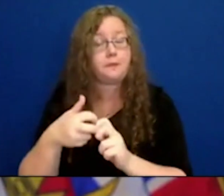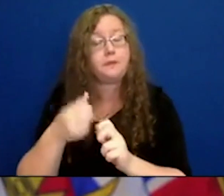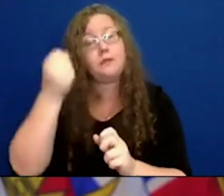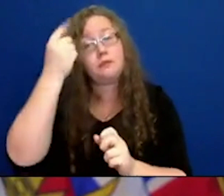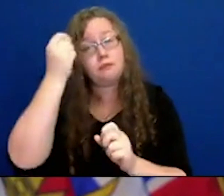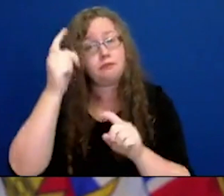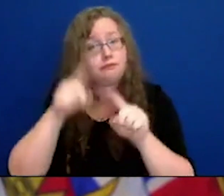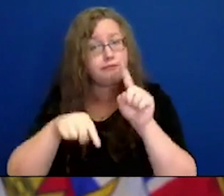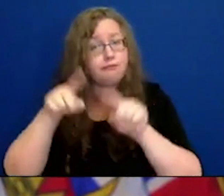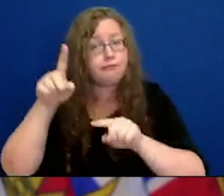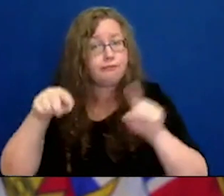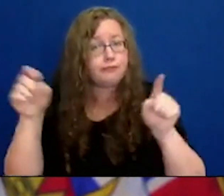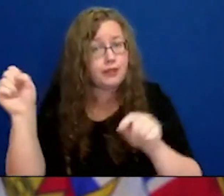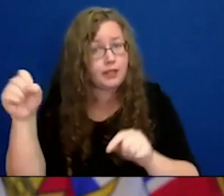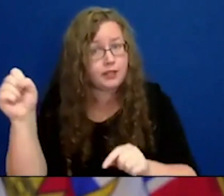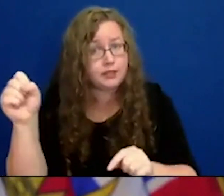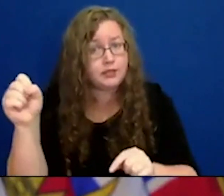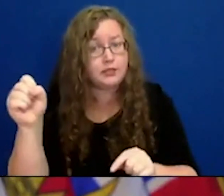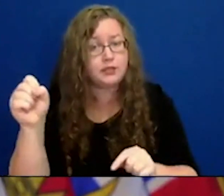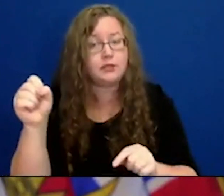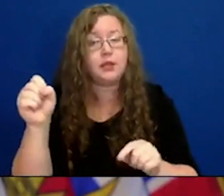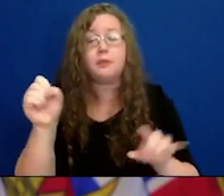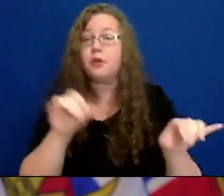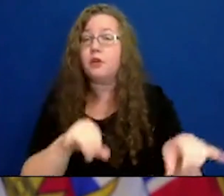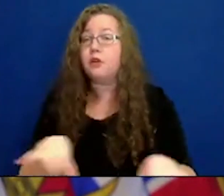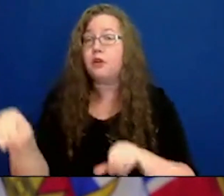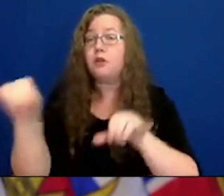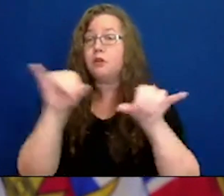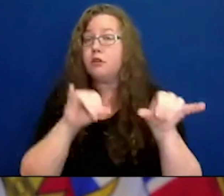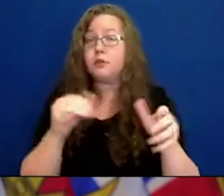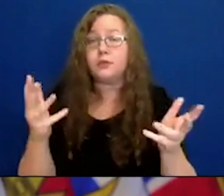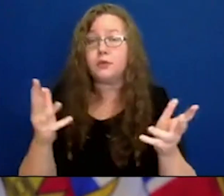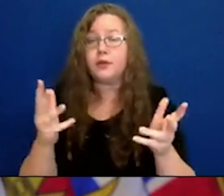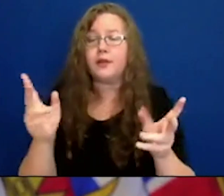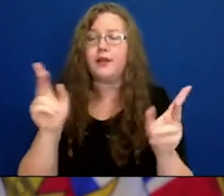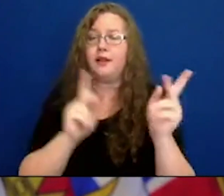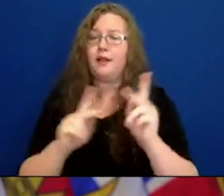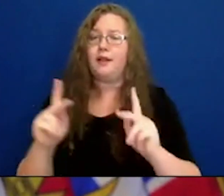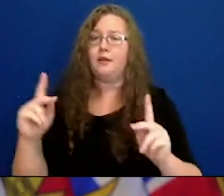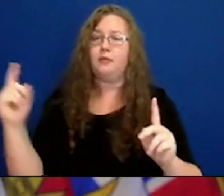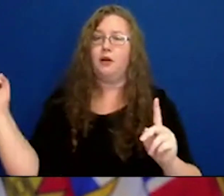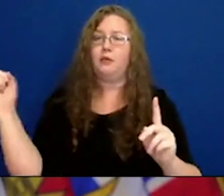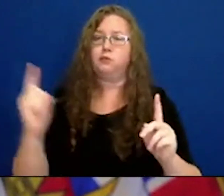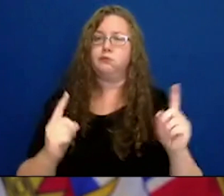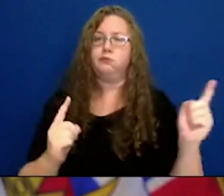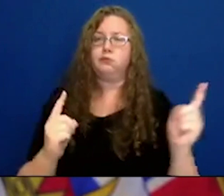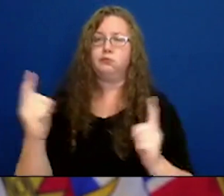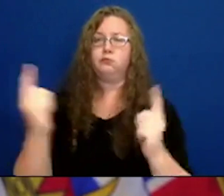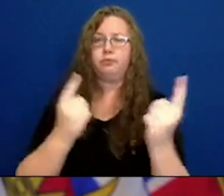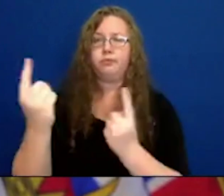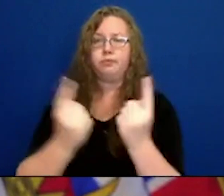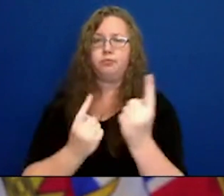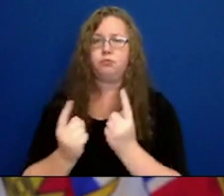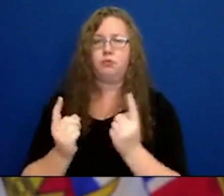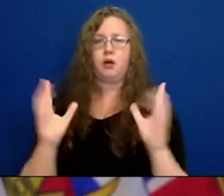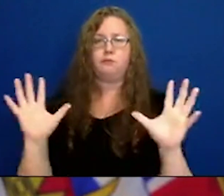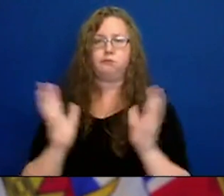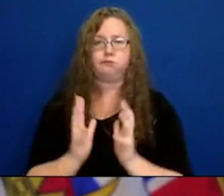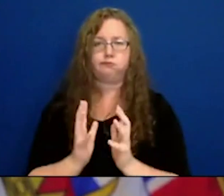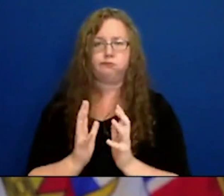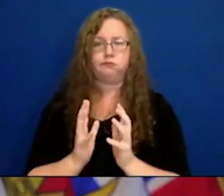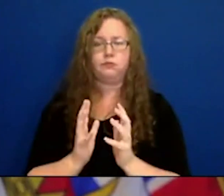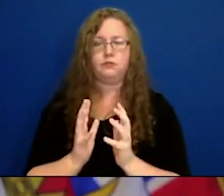these right now have one thing in common. And it's those coming together, sometimes indoors, but those social